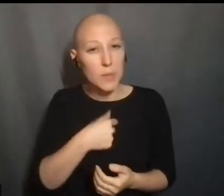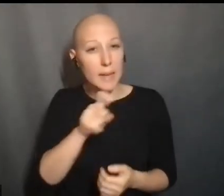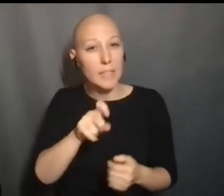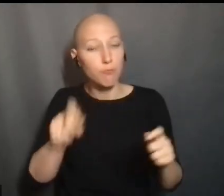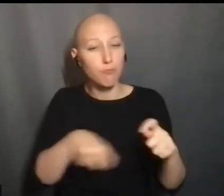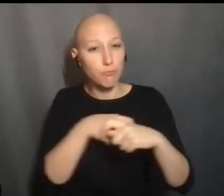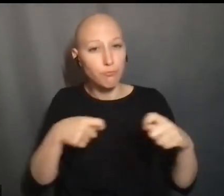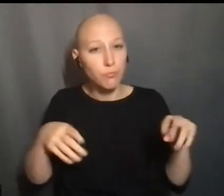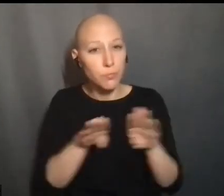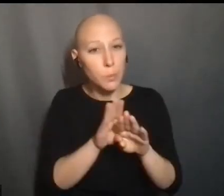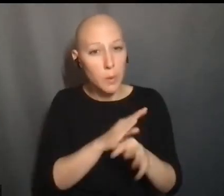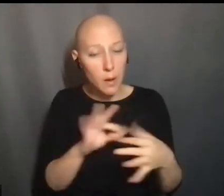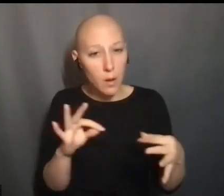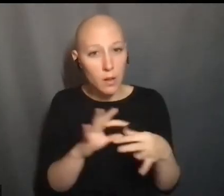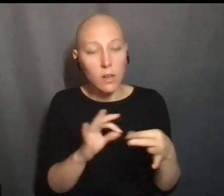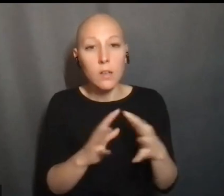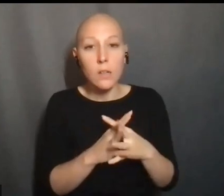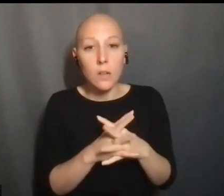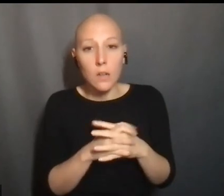THE, I THINK,